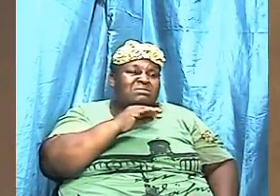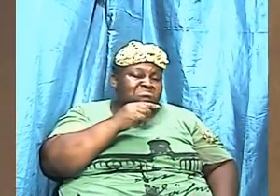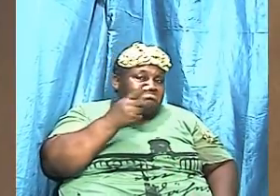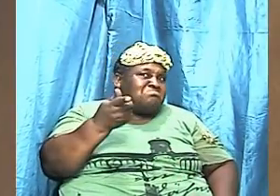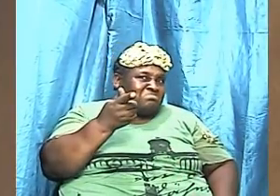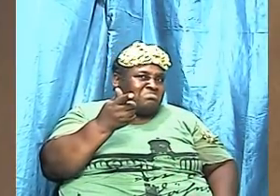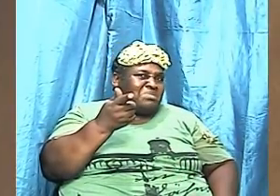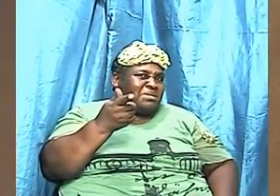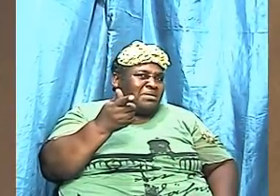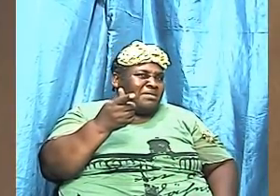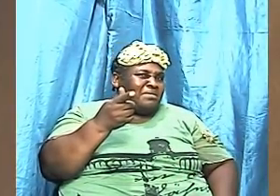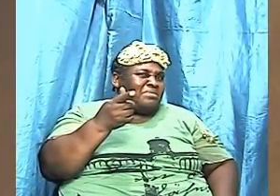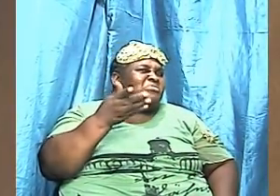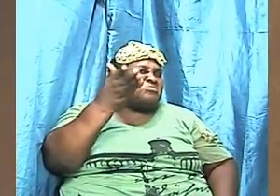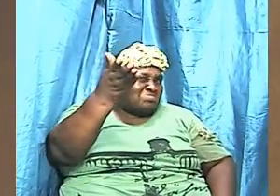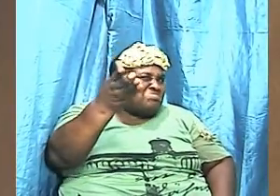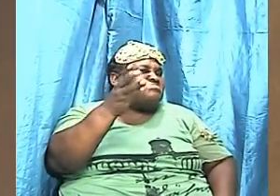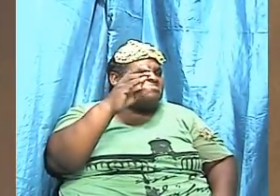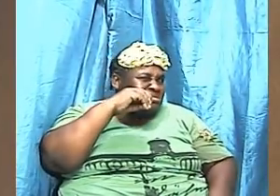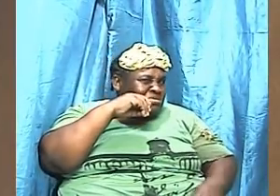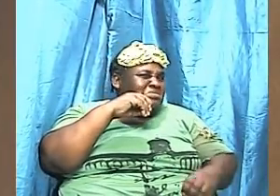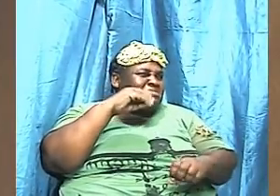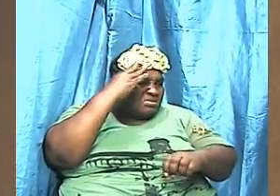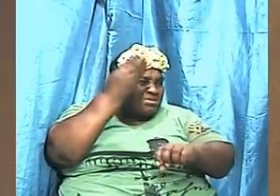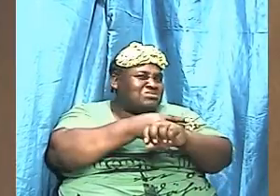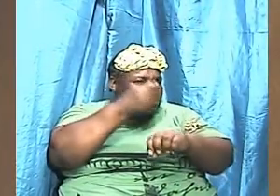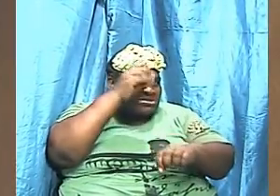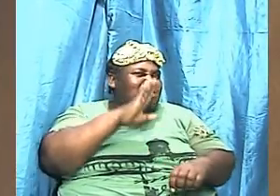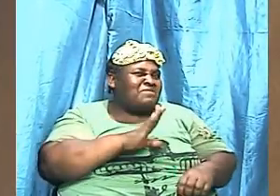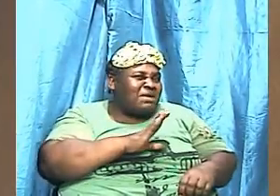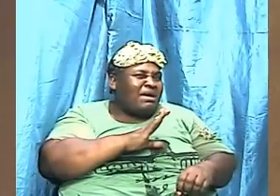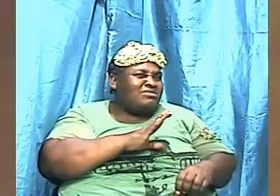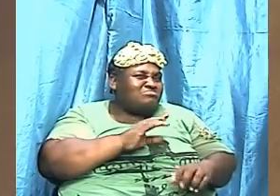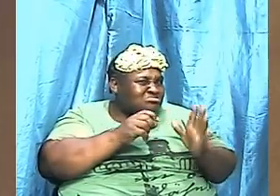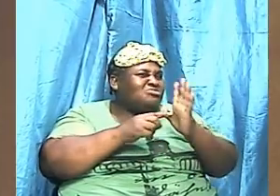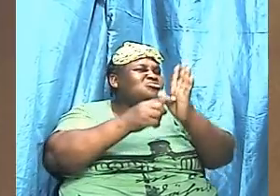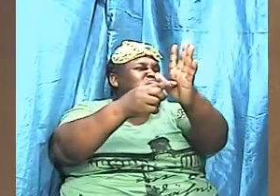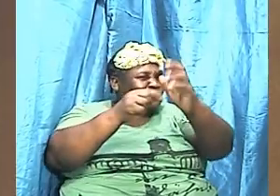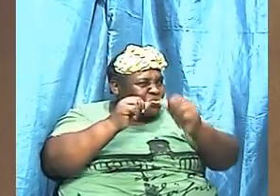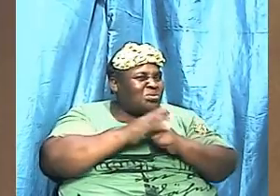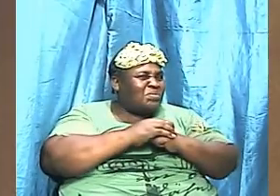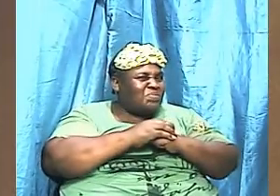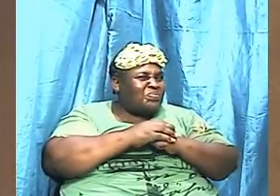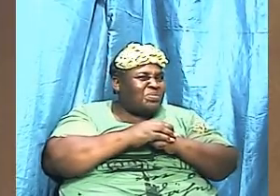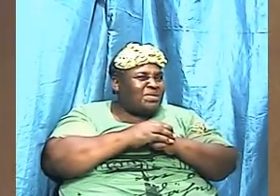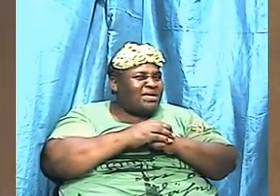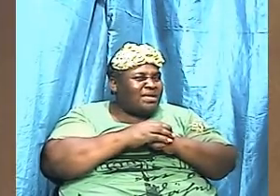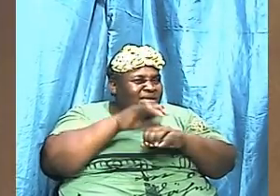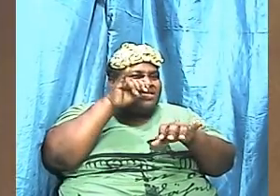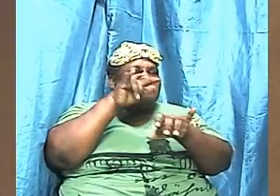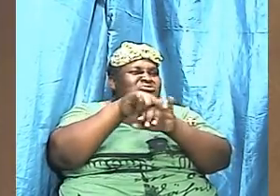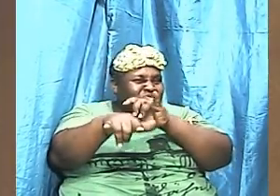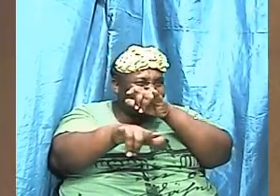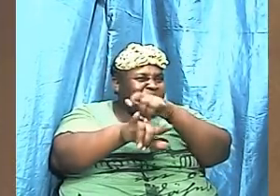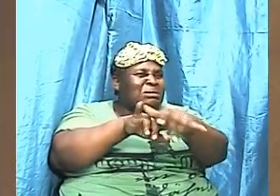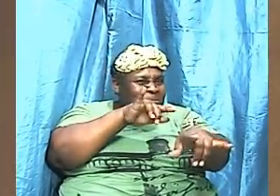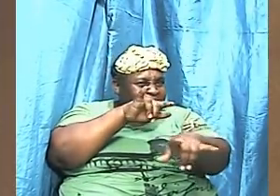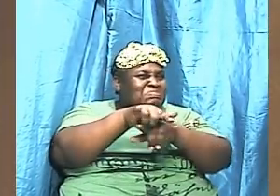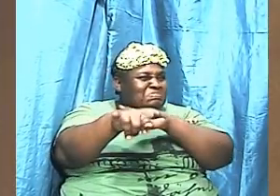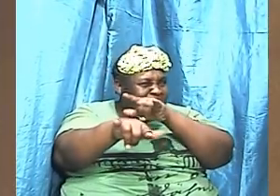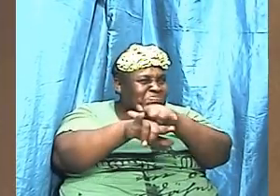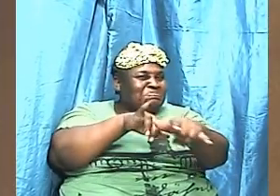show that you are the son of God that's that's trickery that's him using his wit